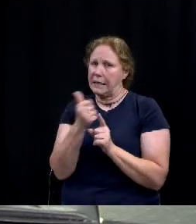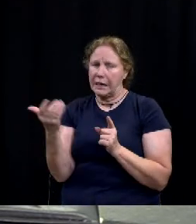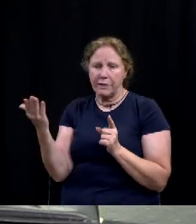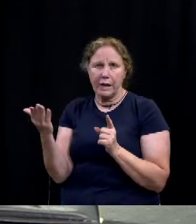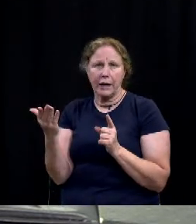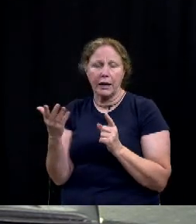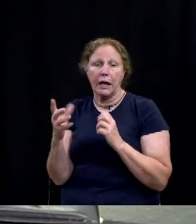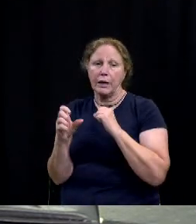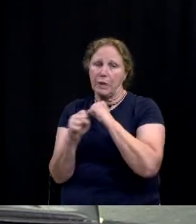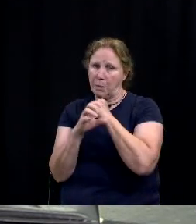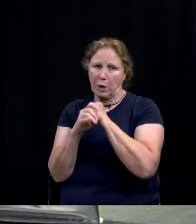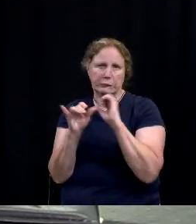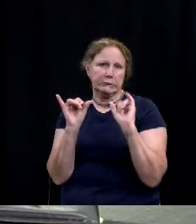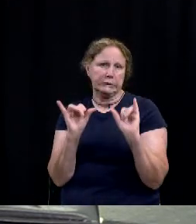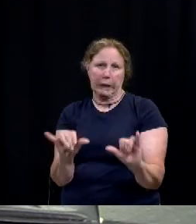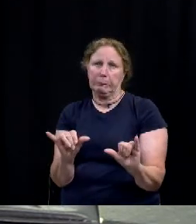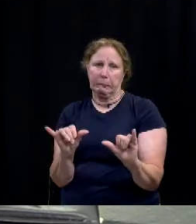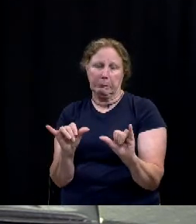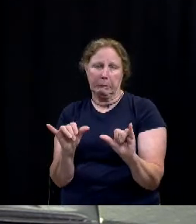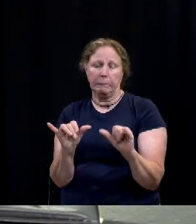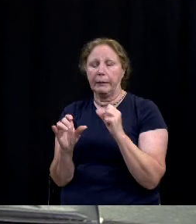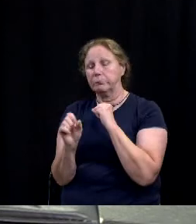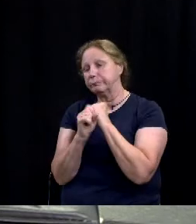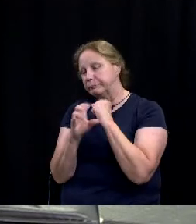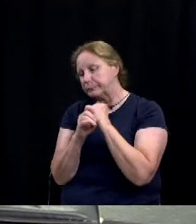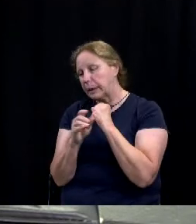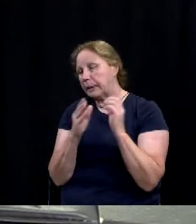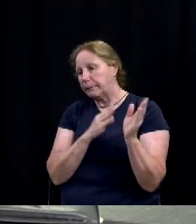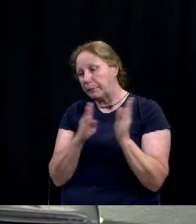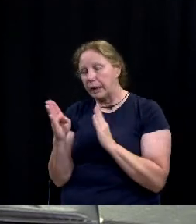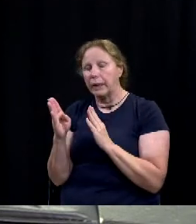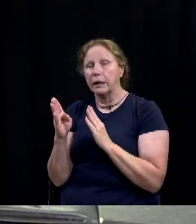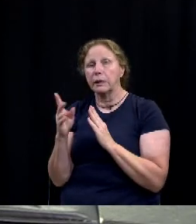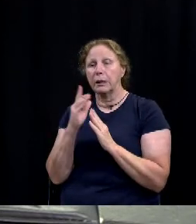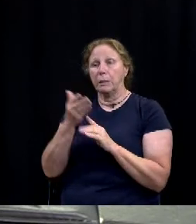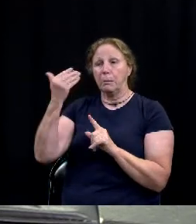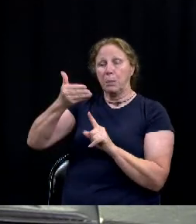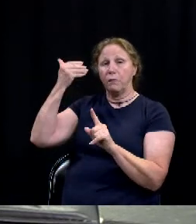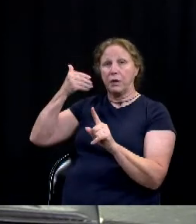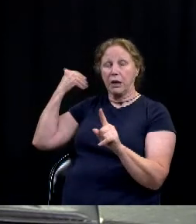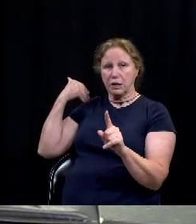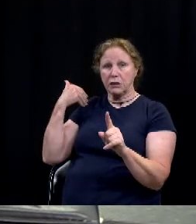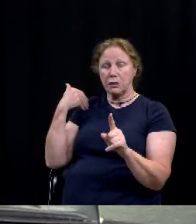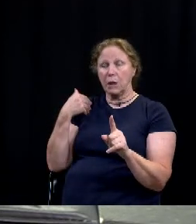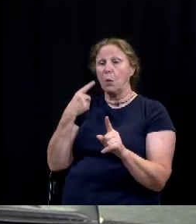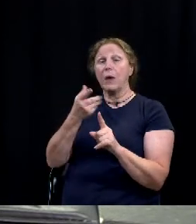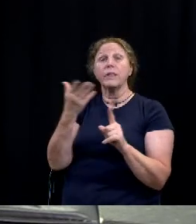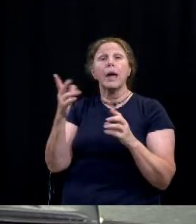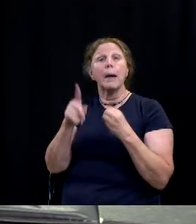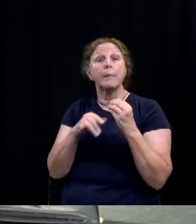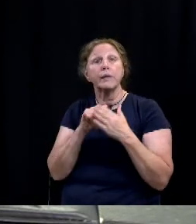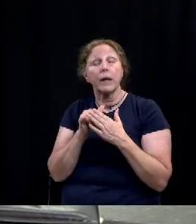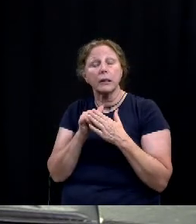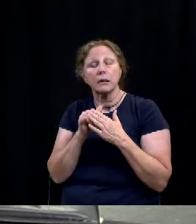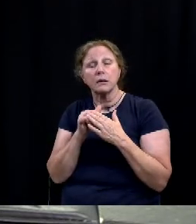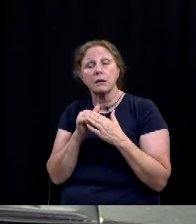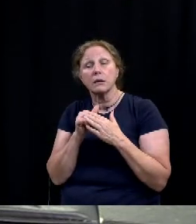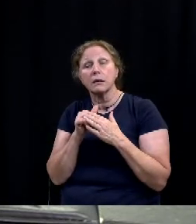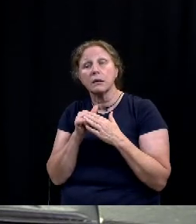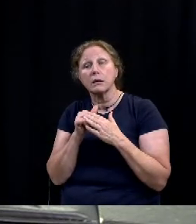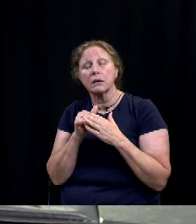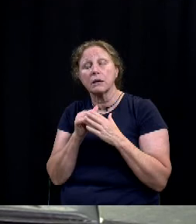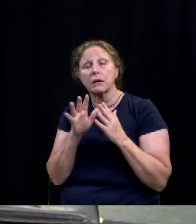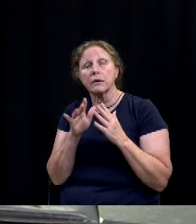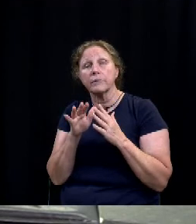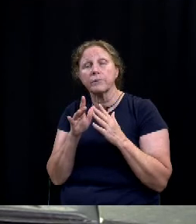marketing remains the same uh with the marketing plan that we've had in previous years and one great thing about it is uh the